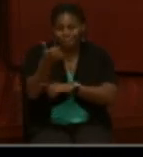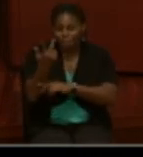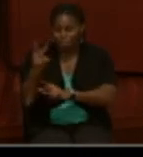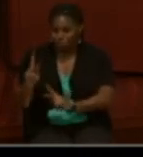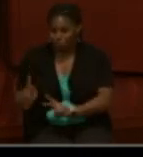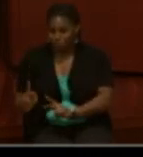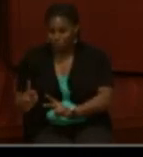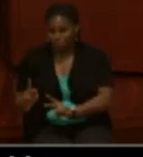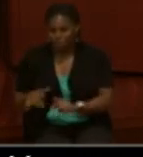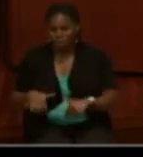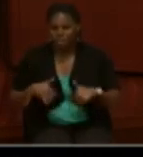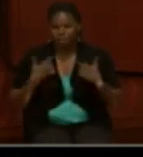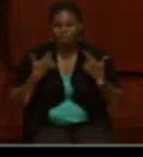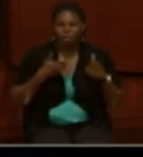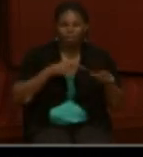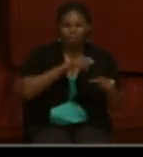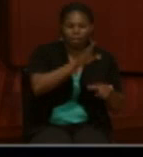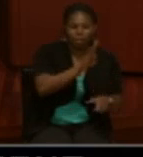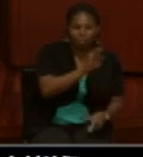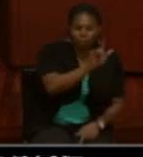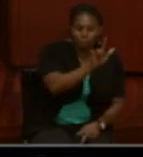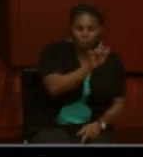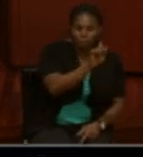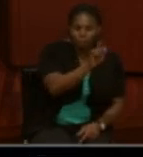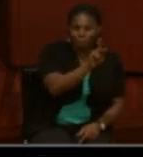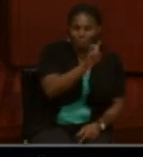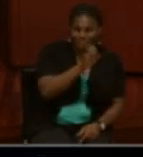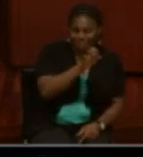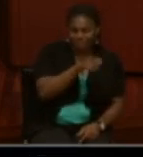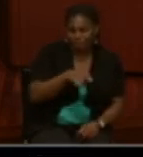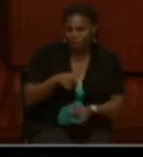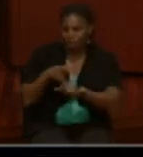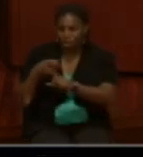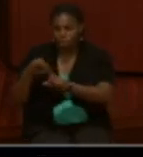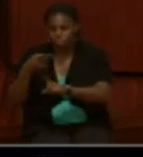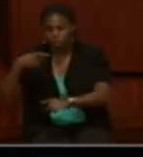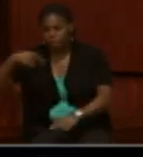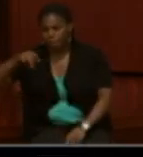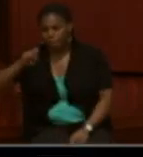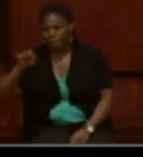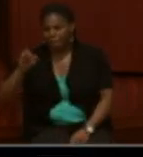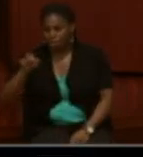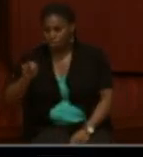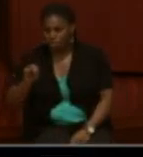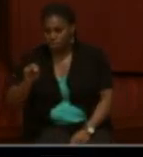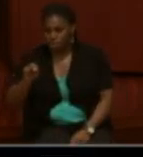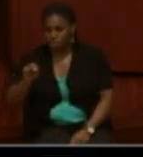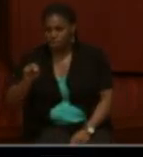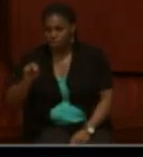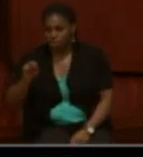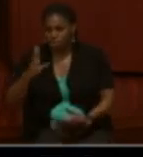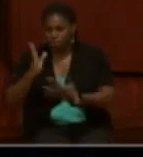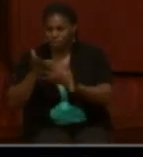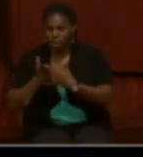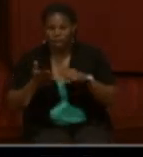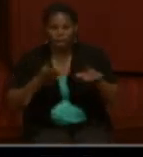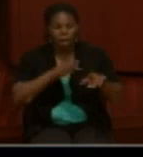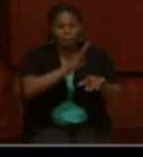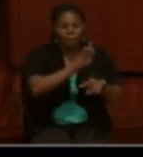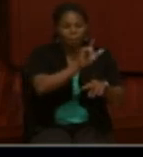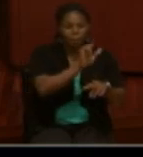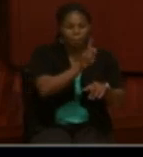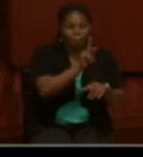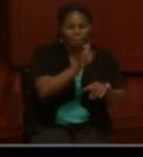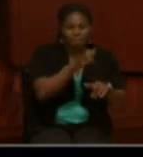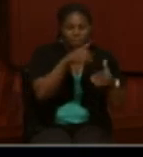in this case, the life of Samuel Blake. So from Samuel Patterson's pension file, we learn that Samuel Blake served in the U.S. Navy during